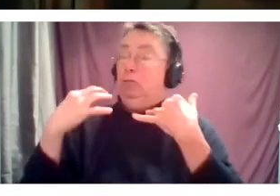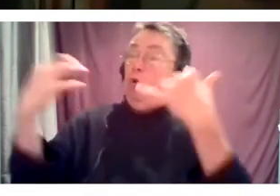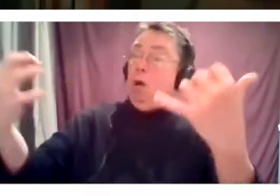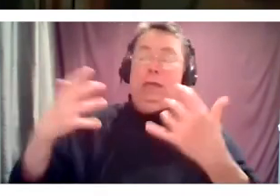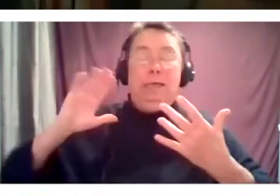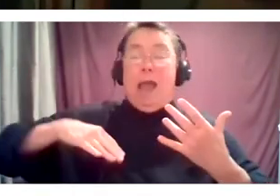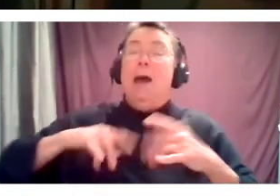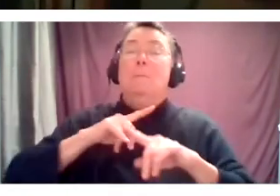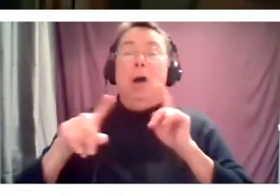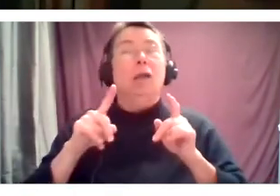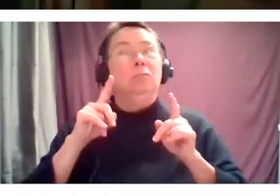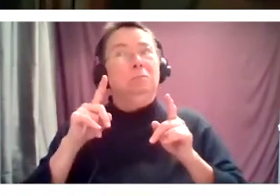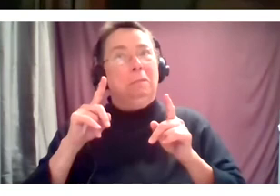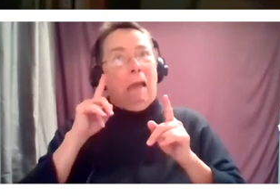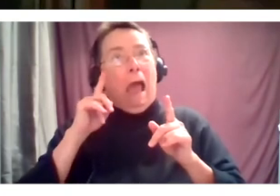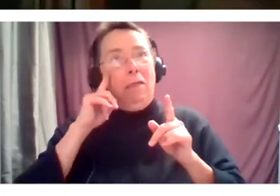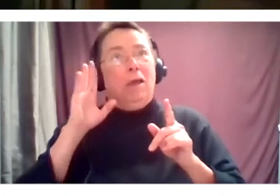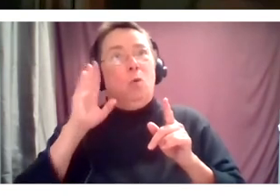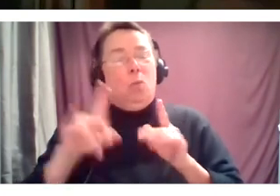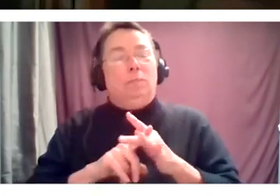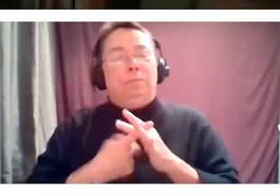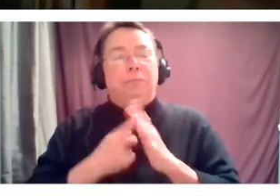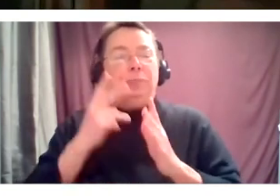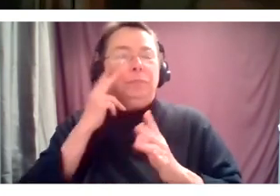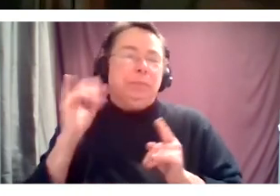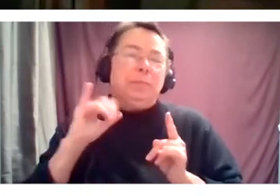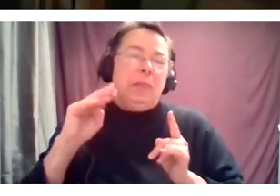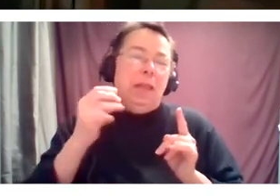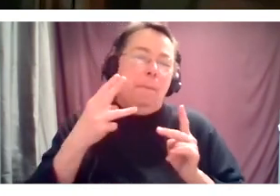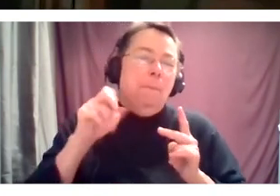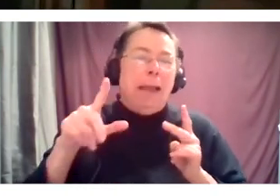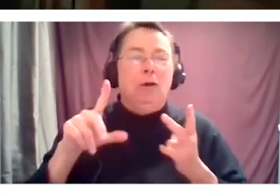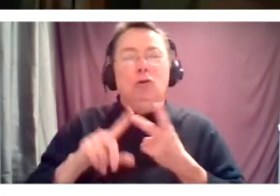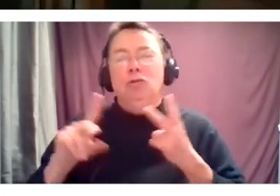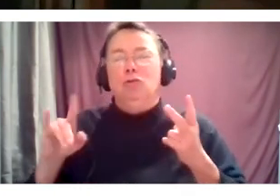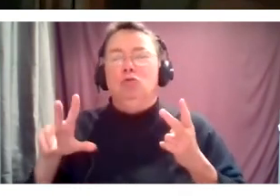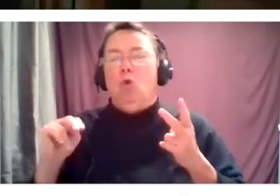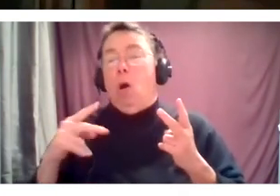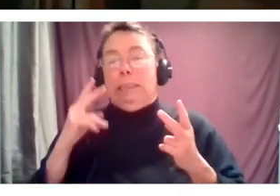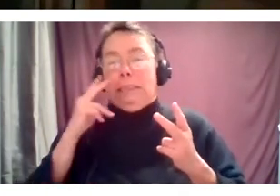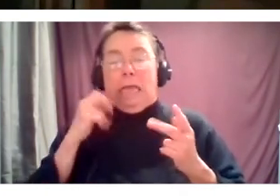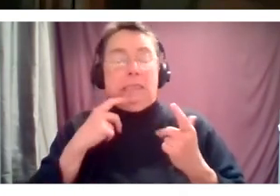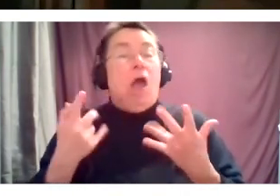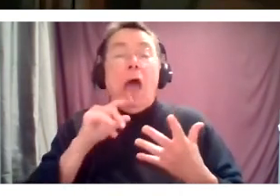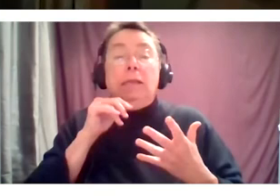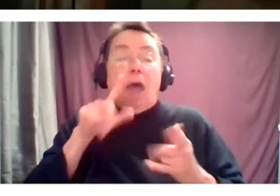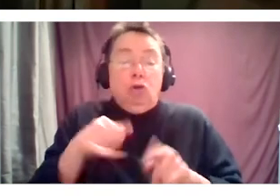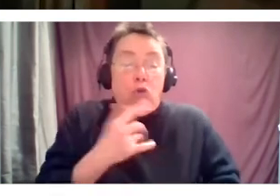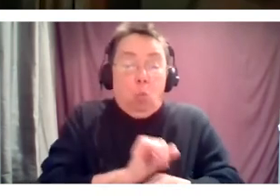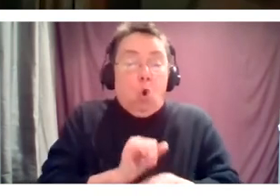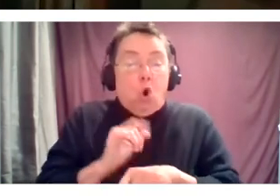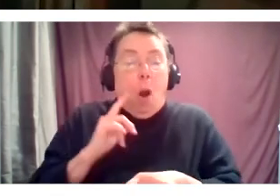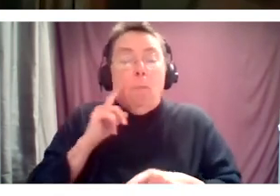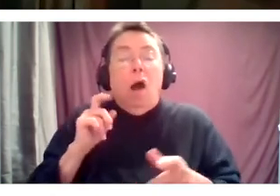how I think we'll begin to see, as Michael and Don said, you know, if that change is happening. Not just in the work, agree, but the work's part of it.